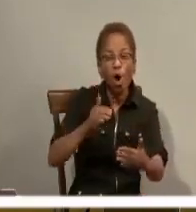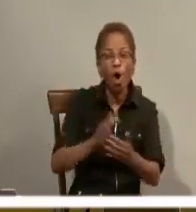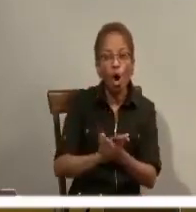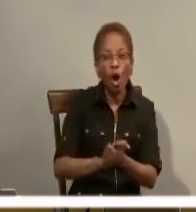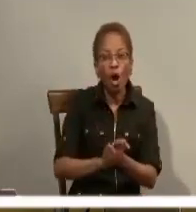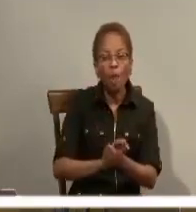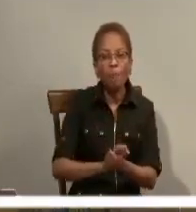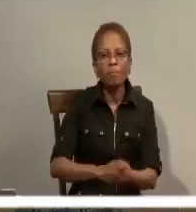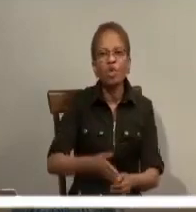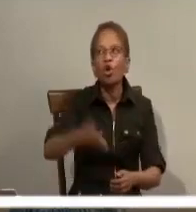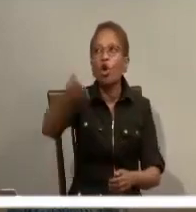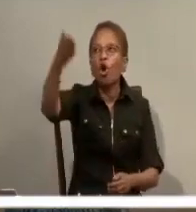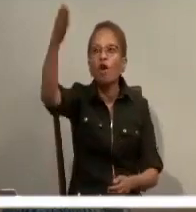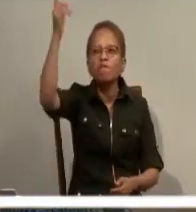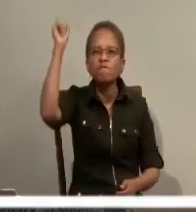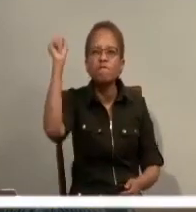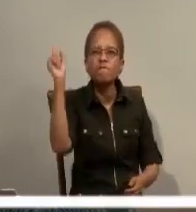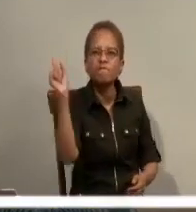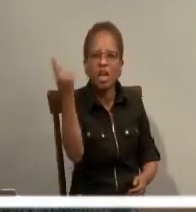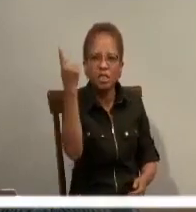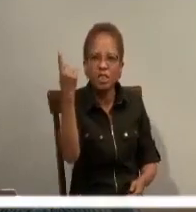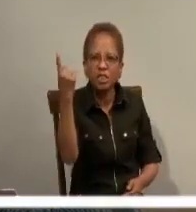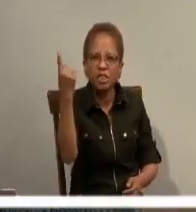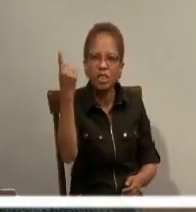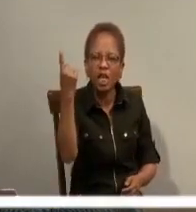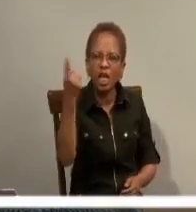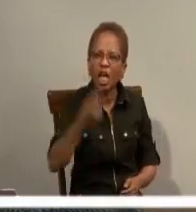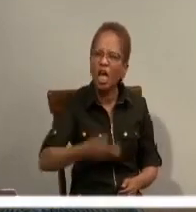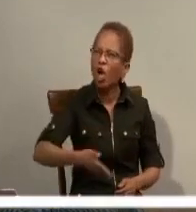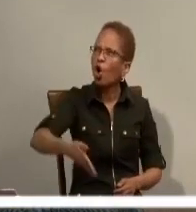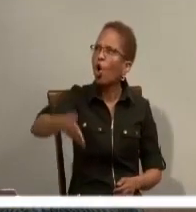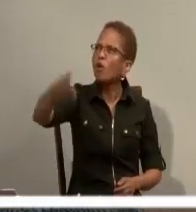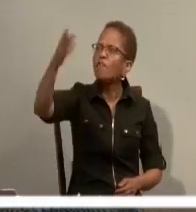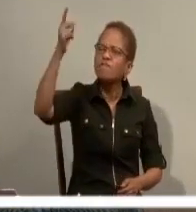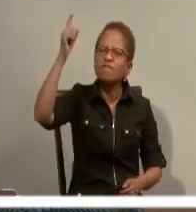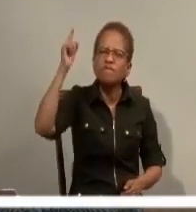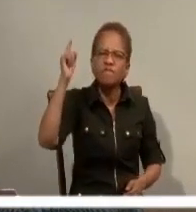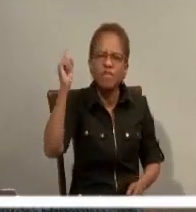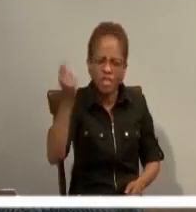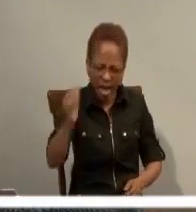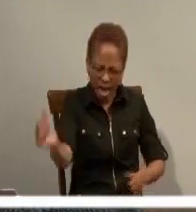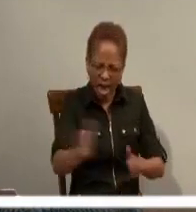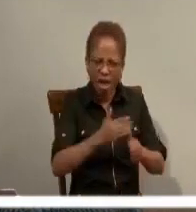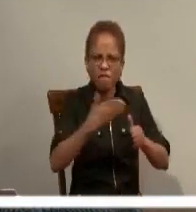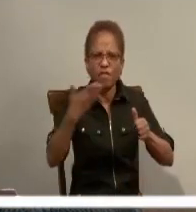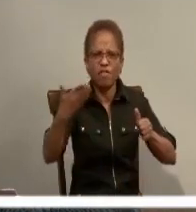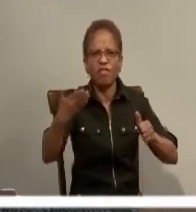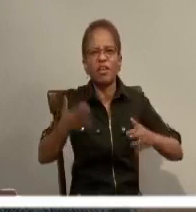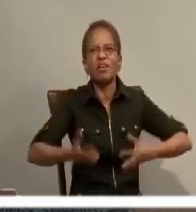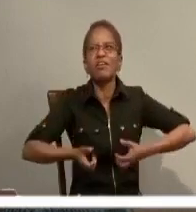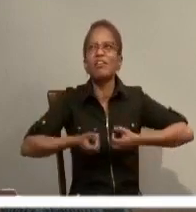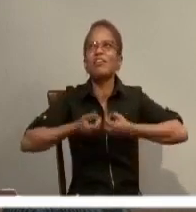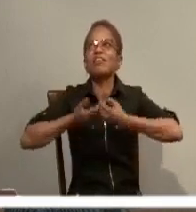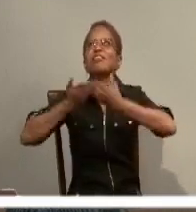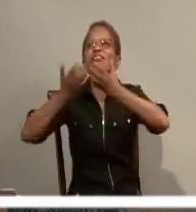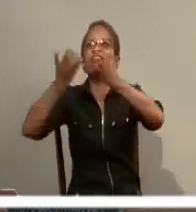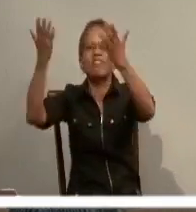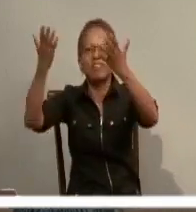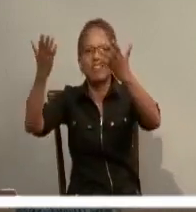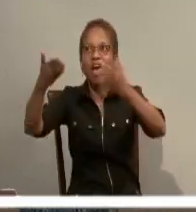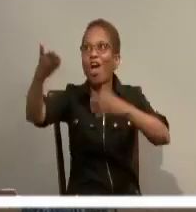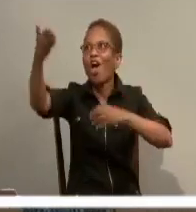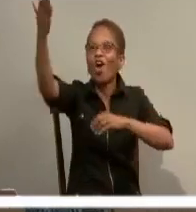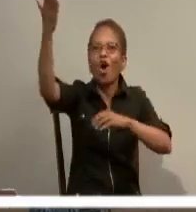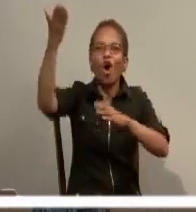we put God first and pursue God with everything within us, it is God who ends up serving us